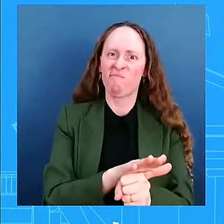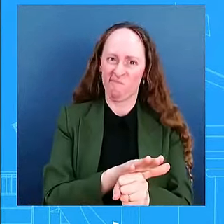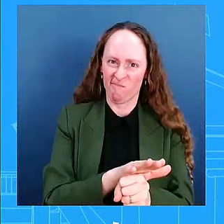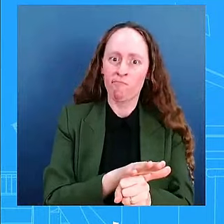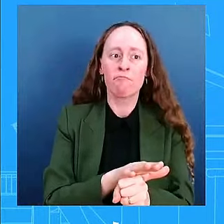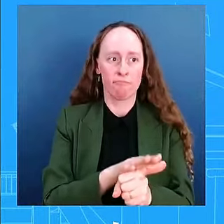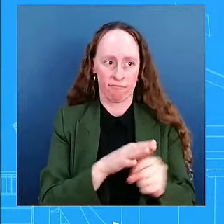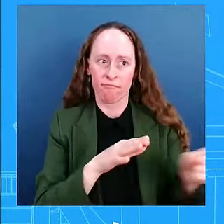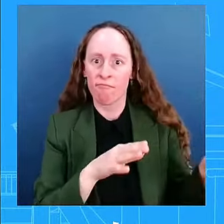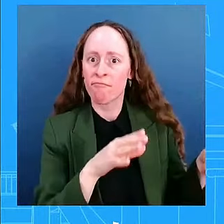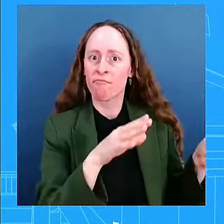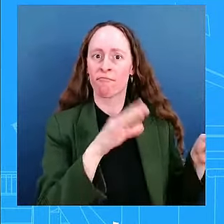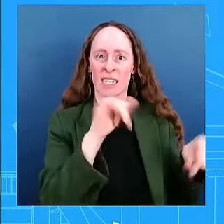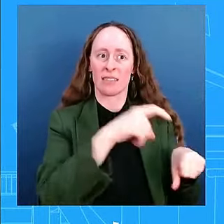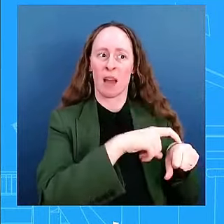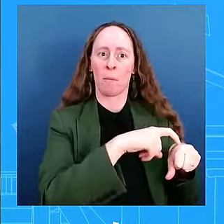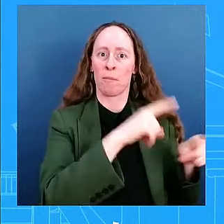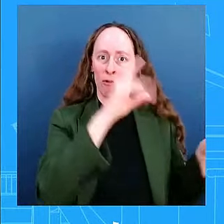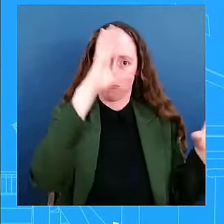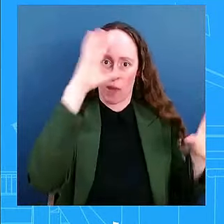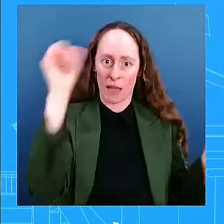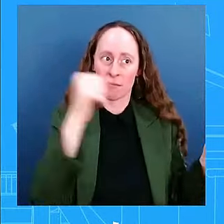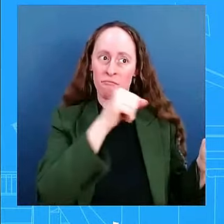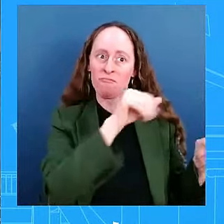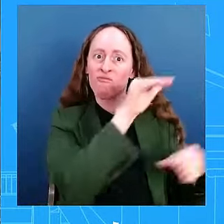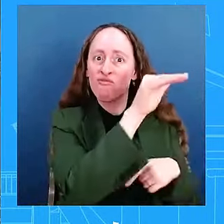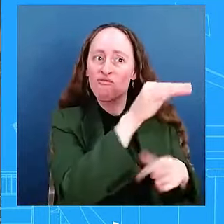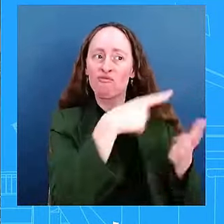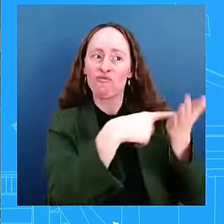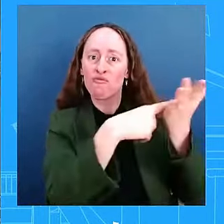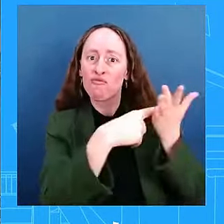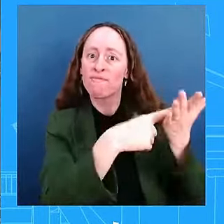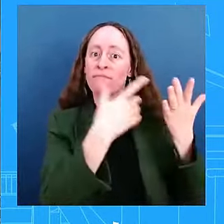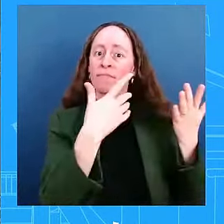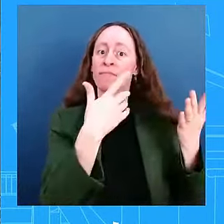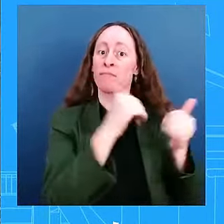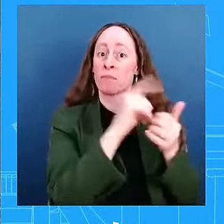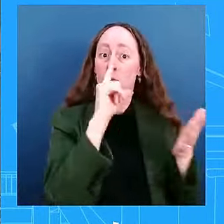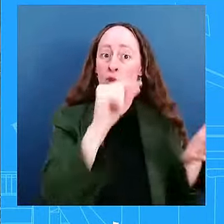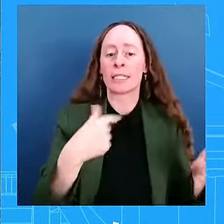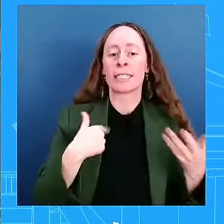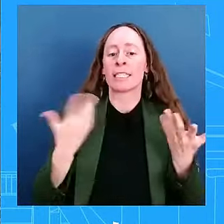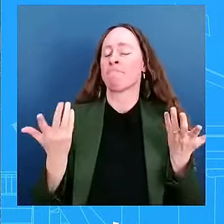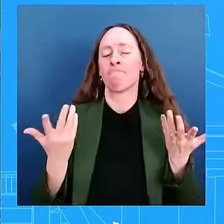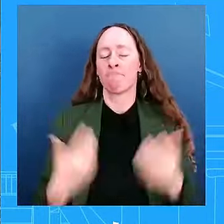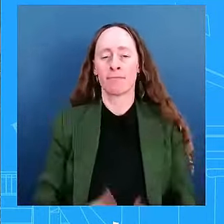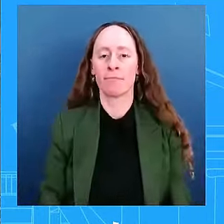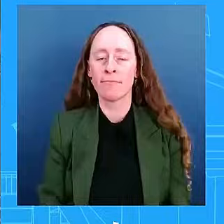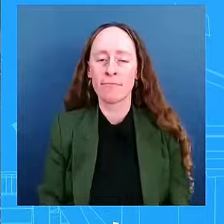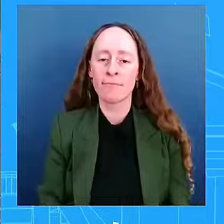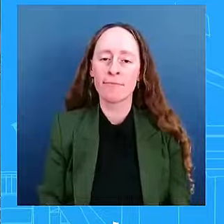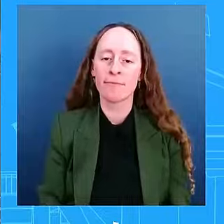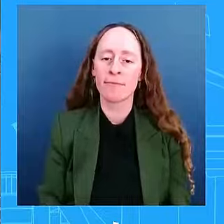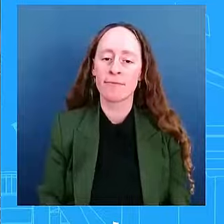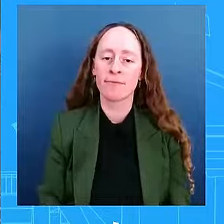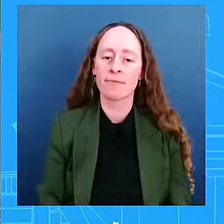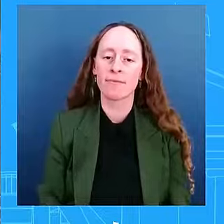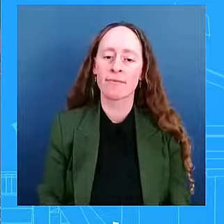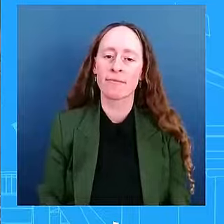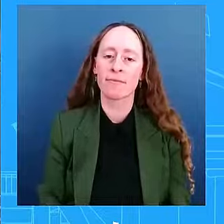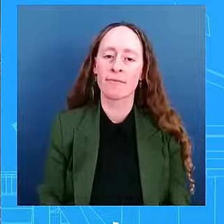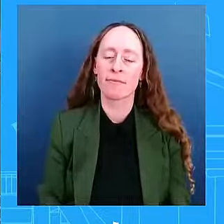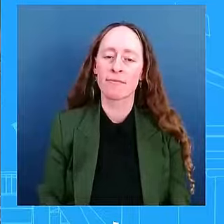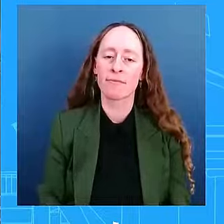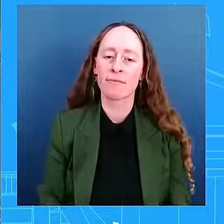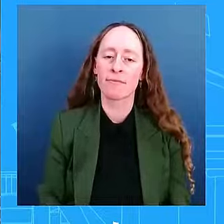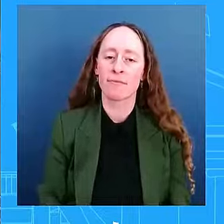from the former President. I just don't have anything else to add. I guess, domestically, President Obama seemed to indicate that he was worried some voters might be